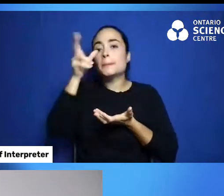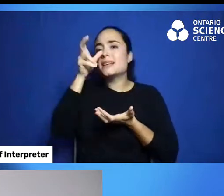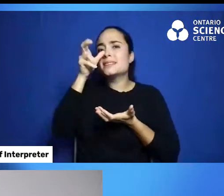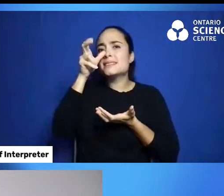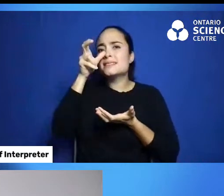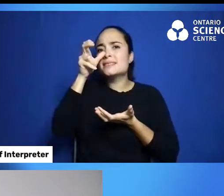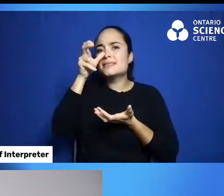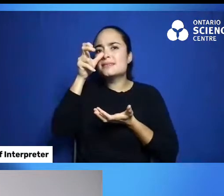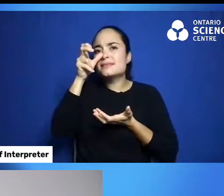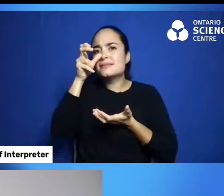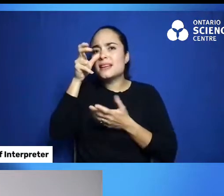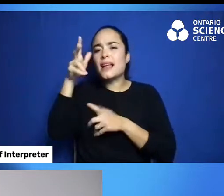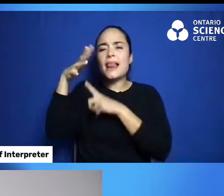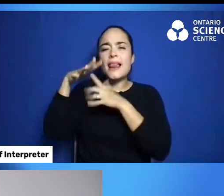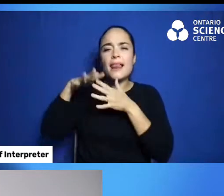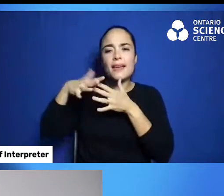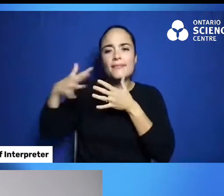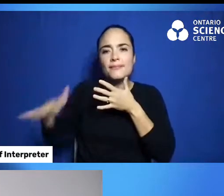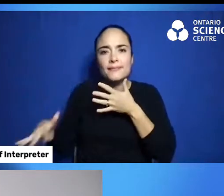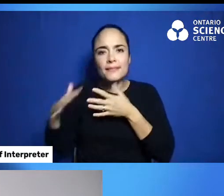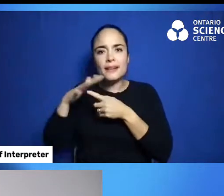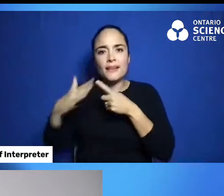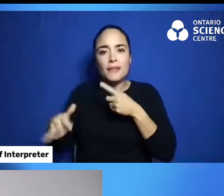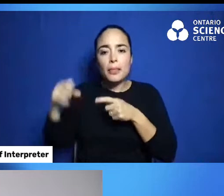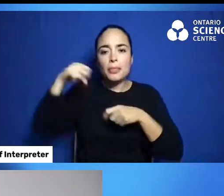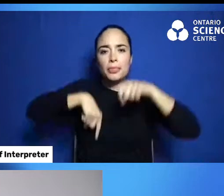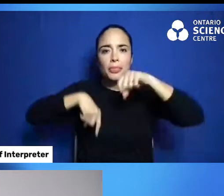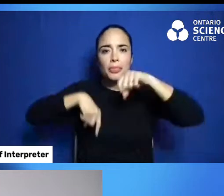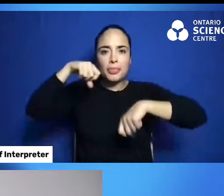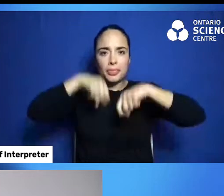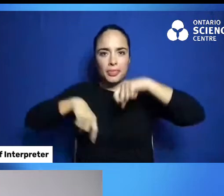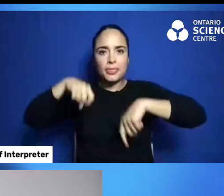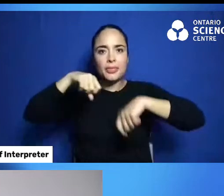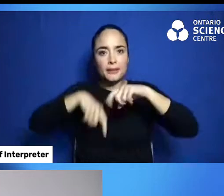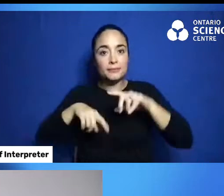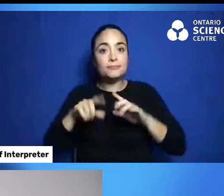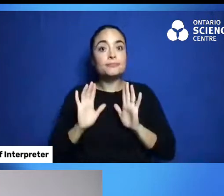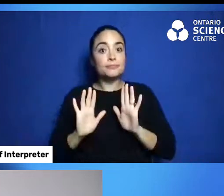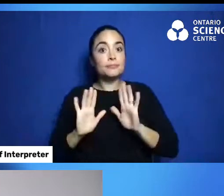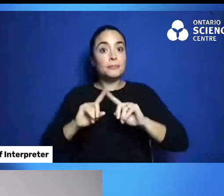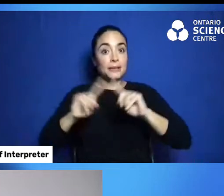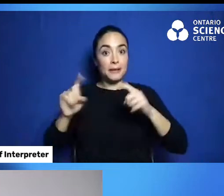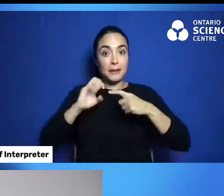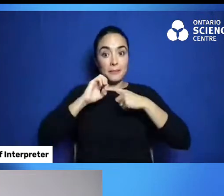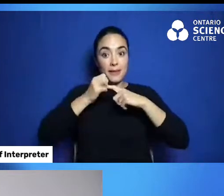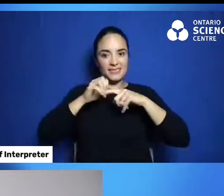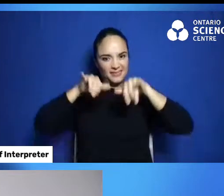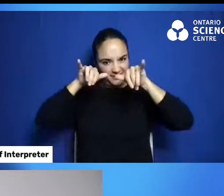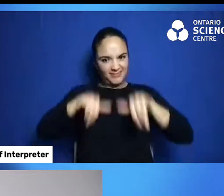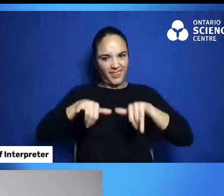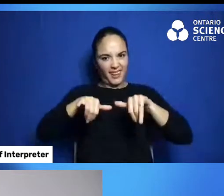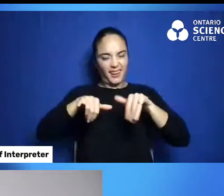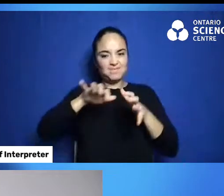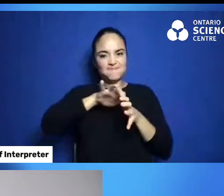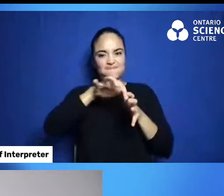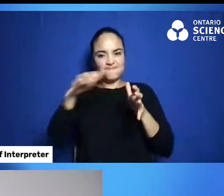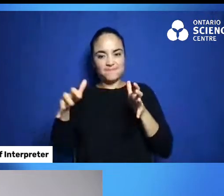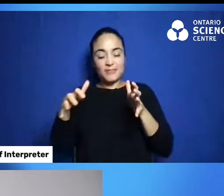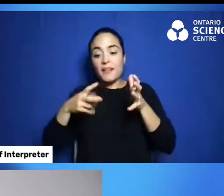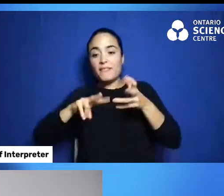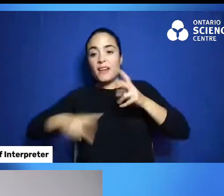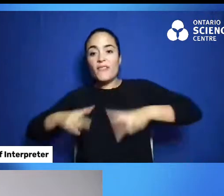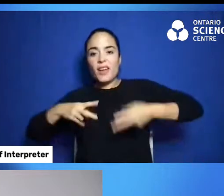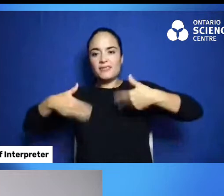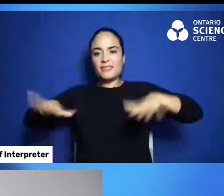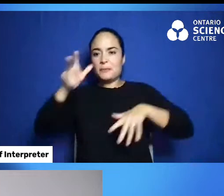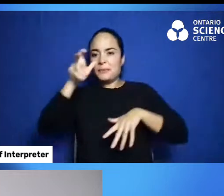through. But, not the berries. So, when I'm collecting nuts and berries, it sounds like a lot of my